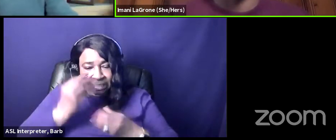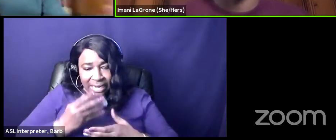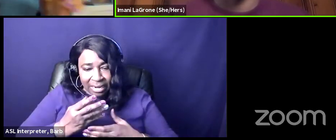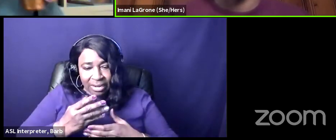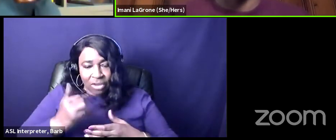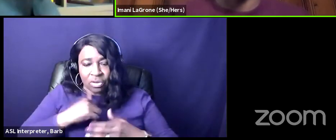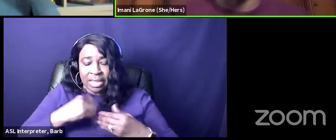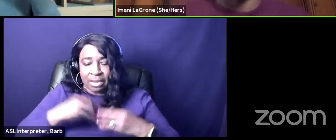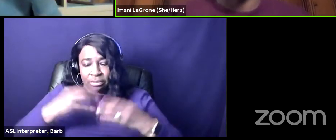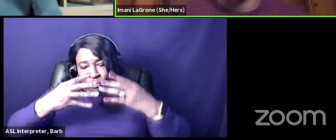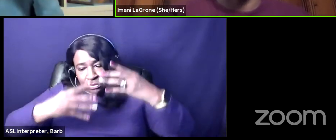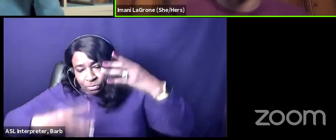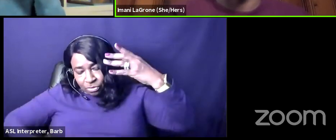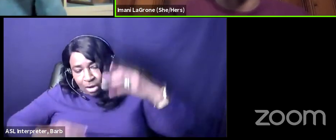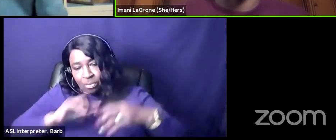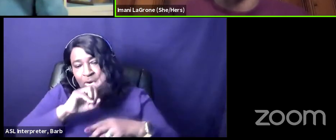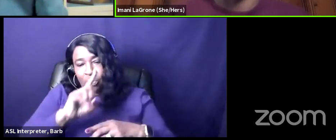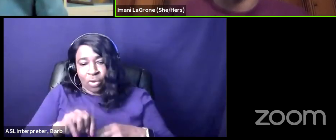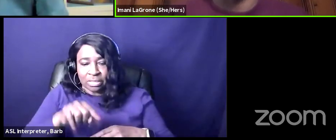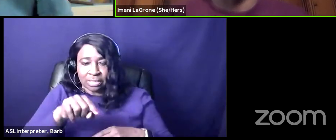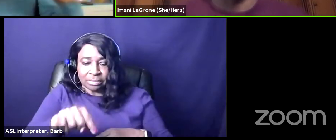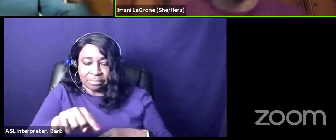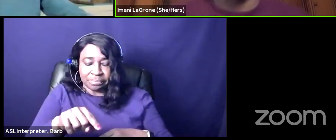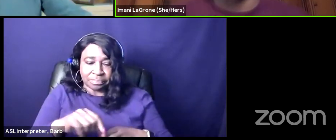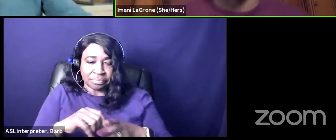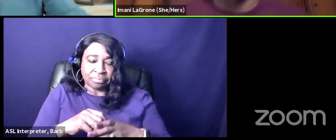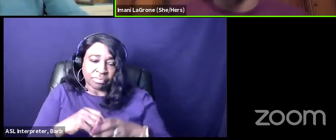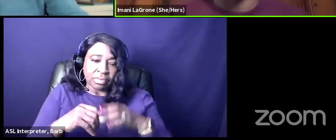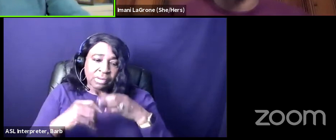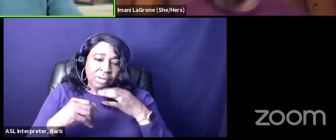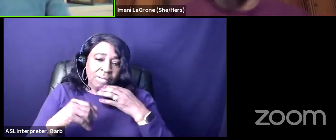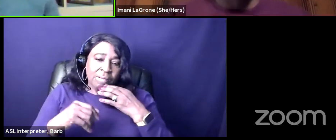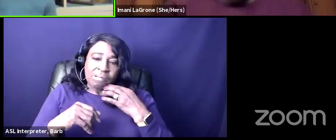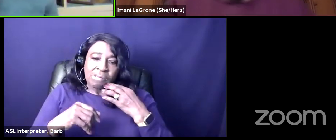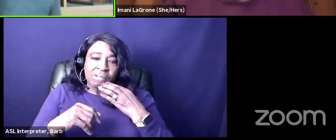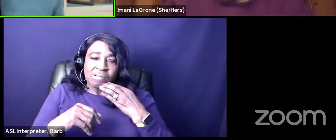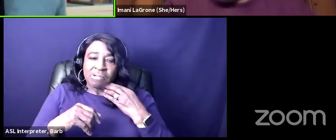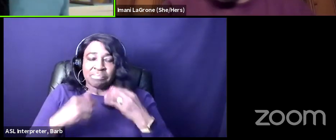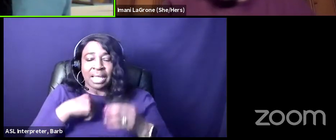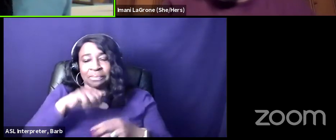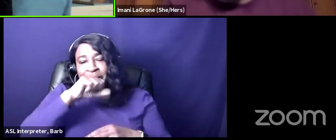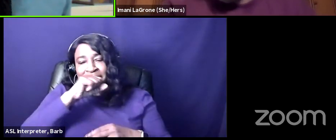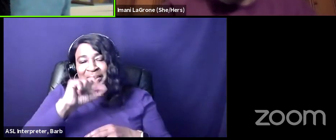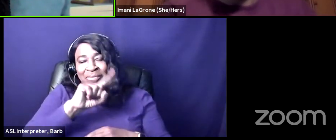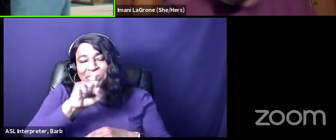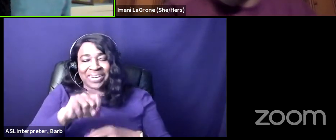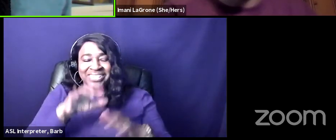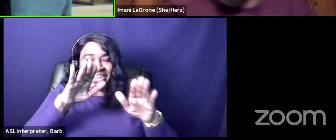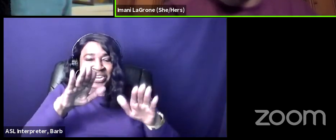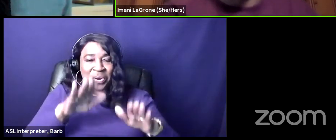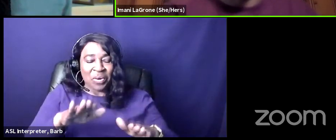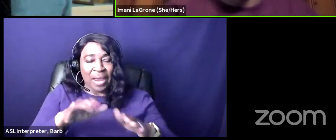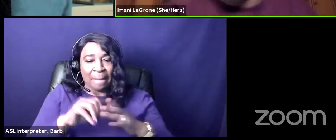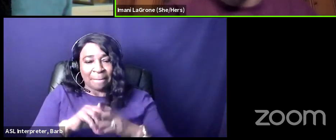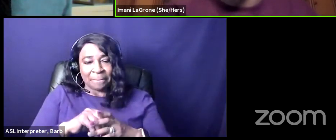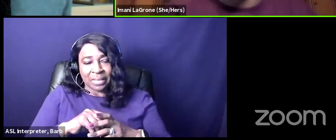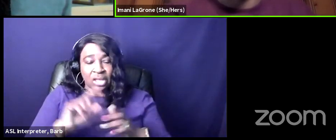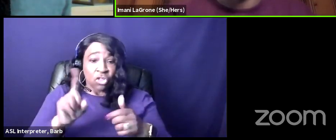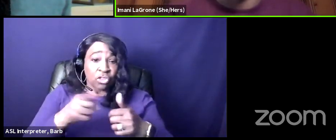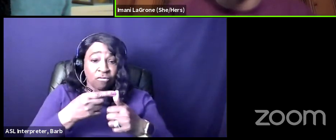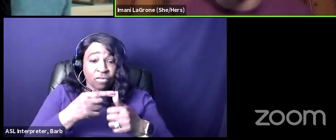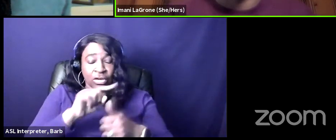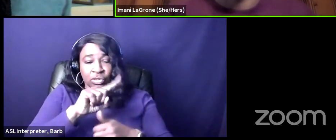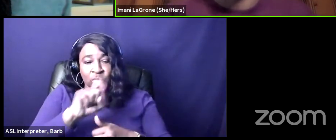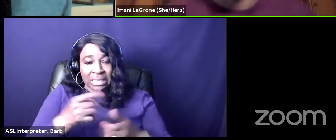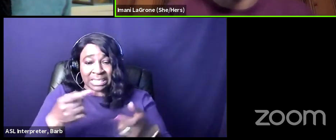few questions from the audience that's watching right now so sort of i love questions great so the first question